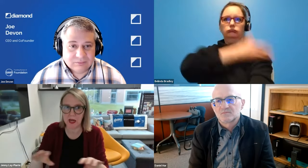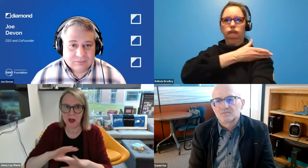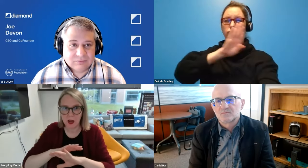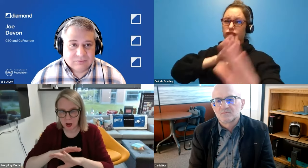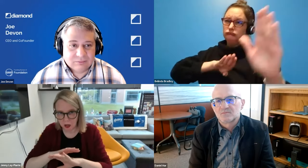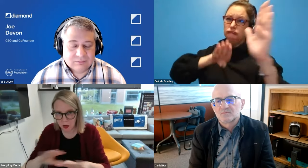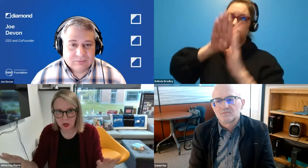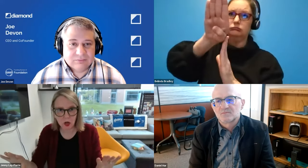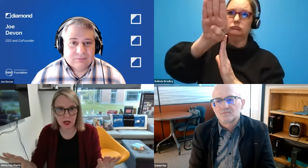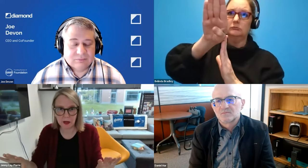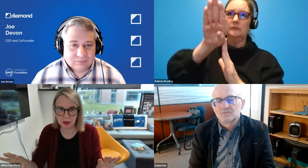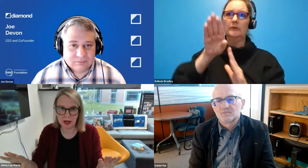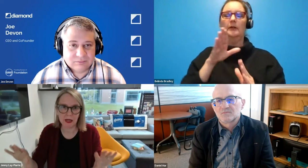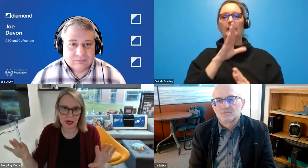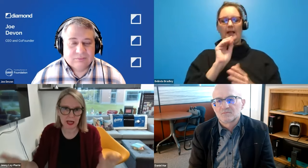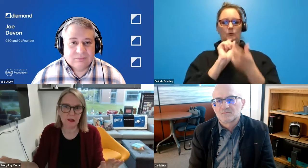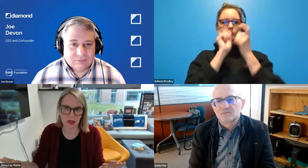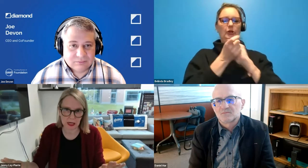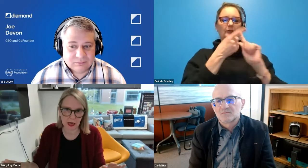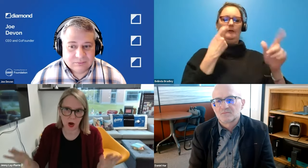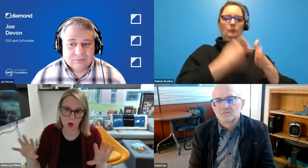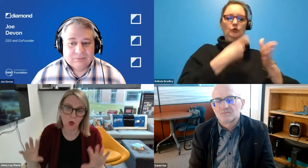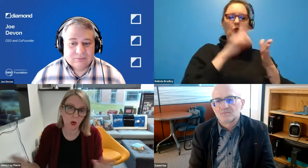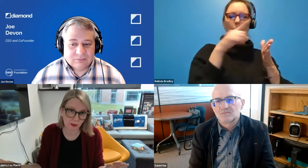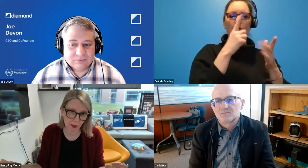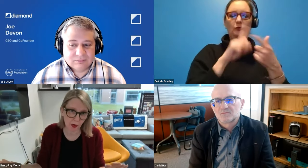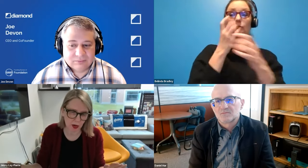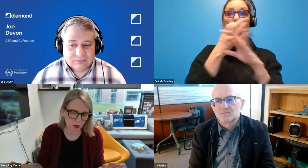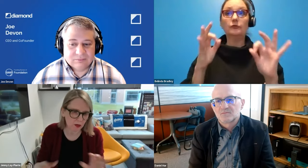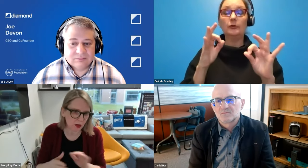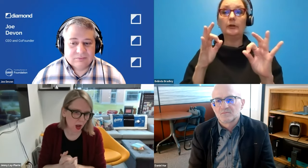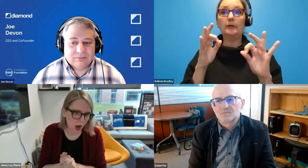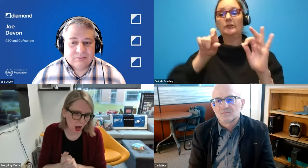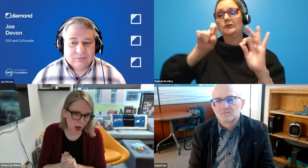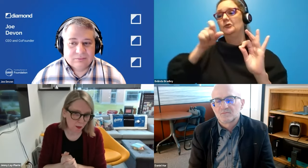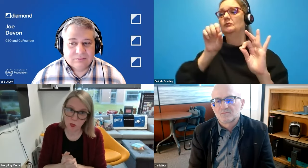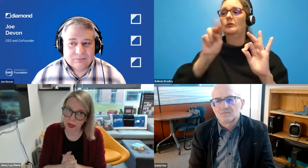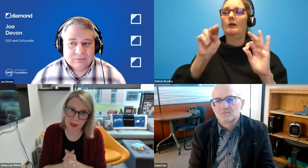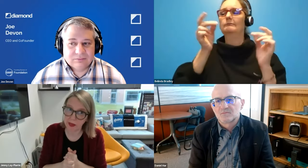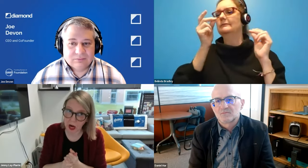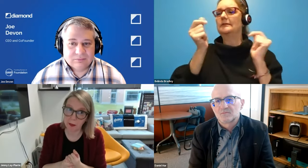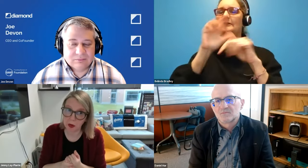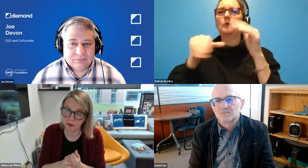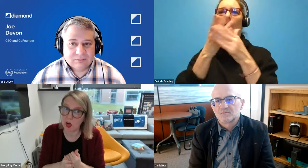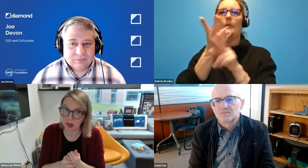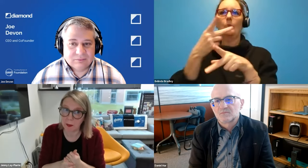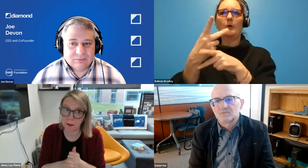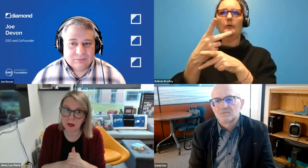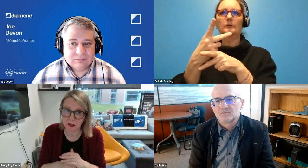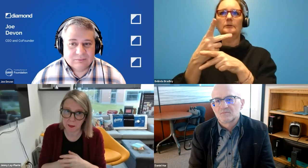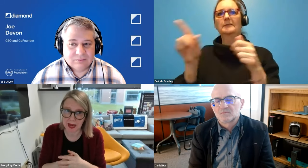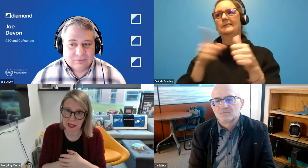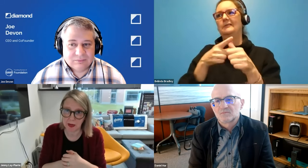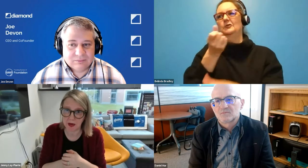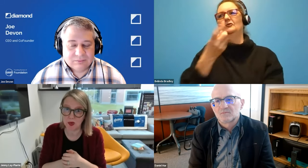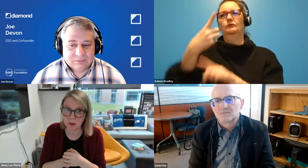free, turned on independently and instantly on all of our products. Really within the first couple of